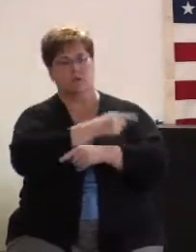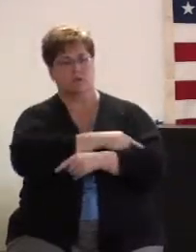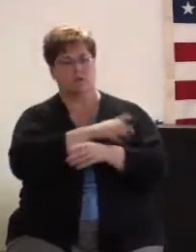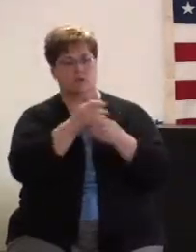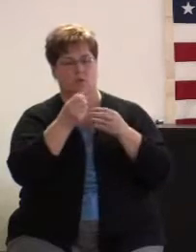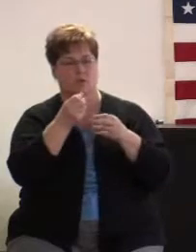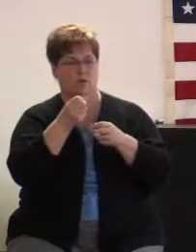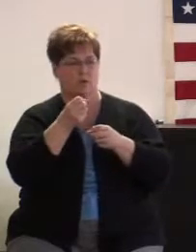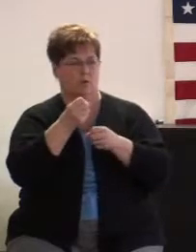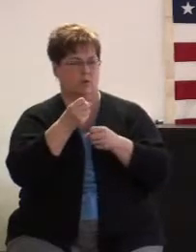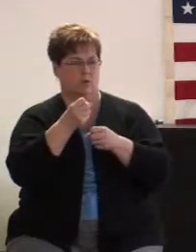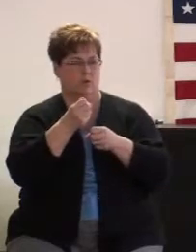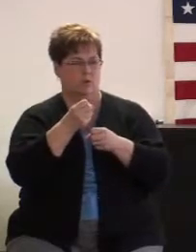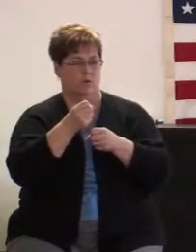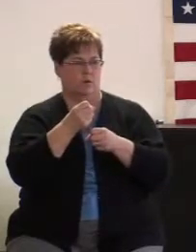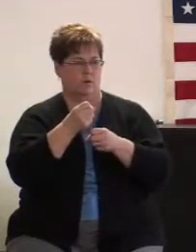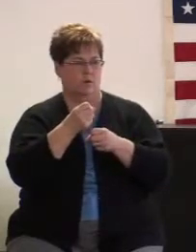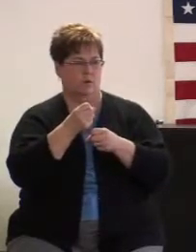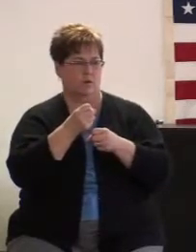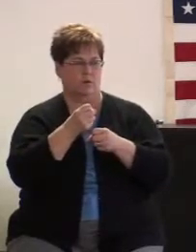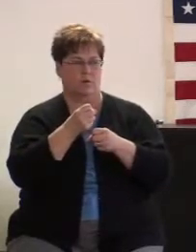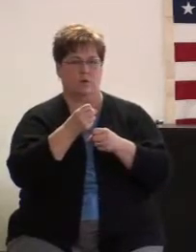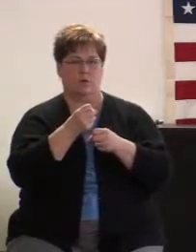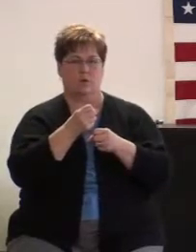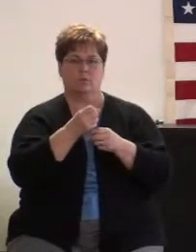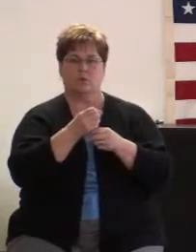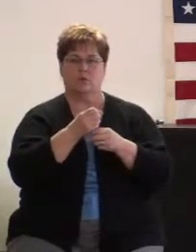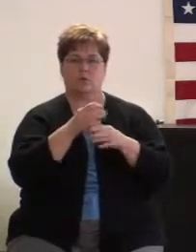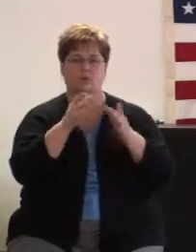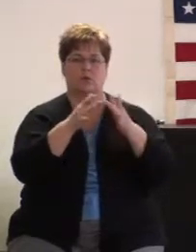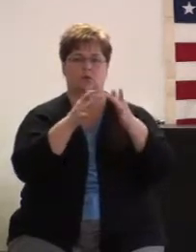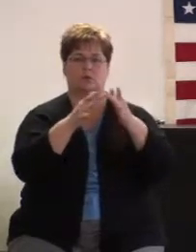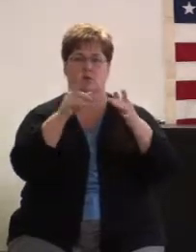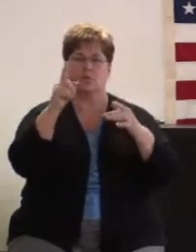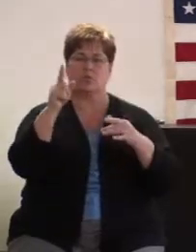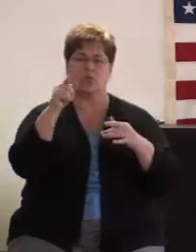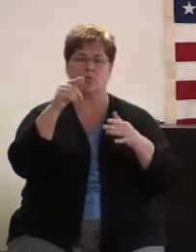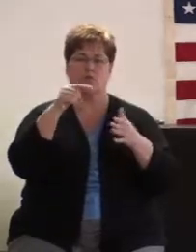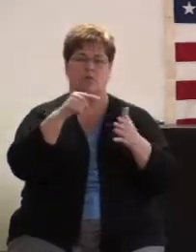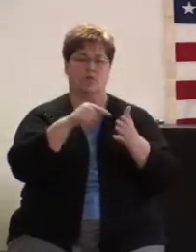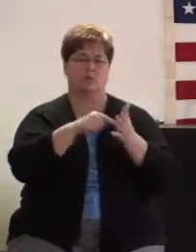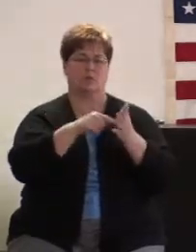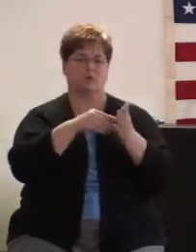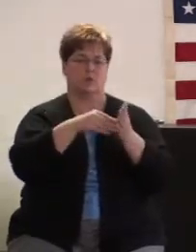we're reaching over a thousand people right now and that's good.